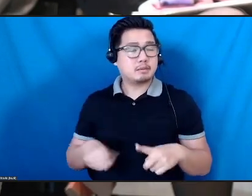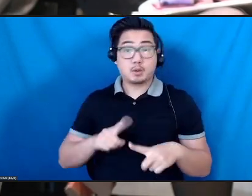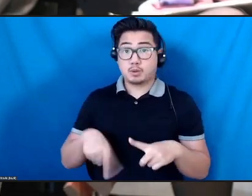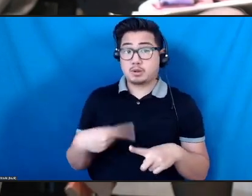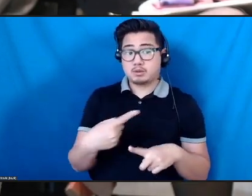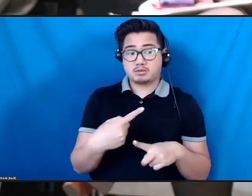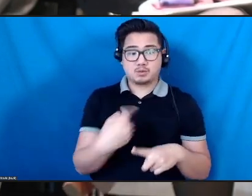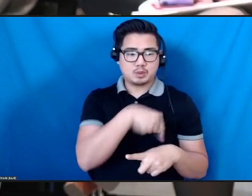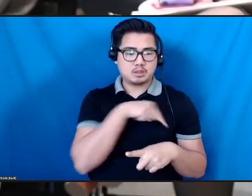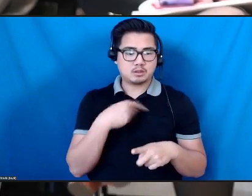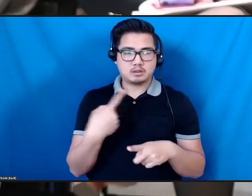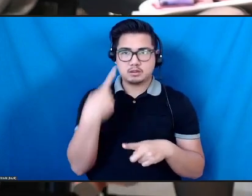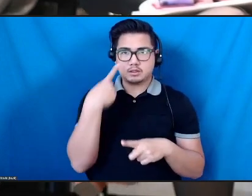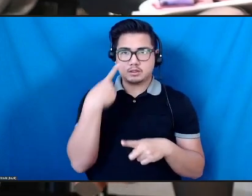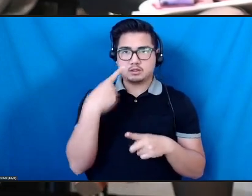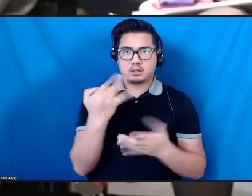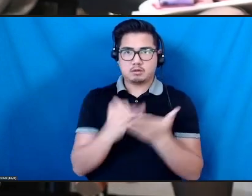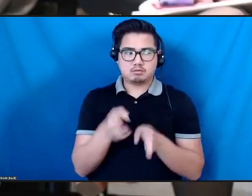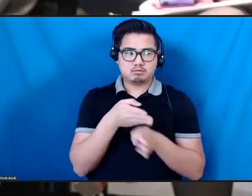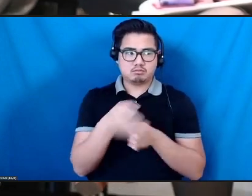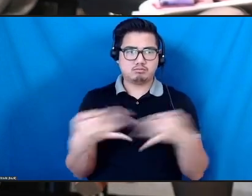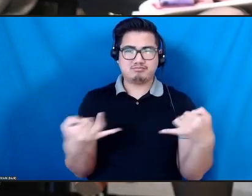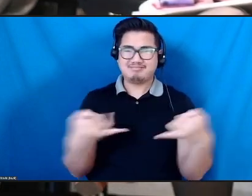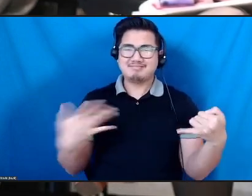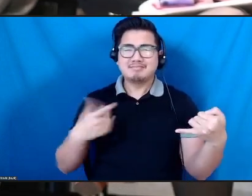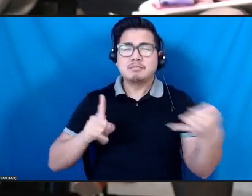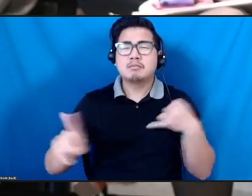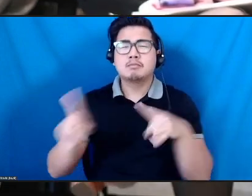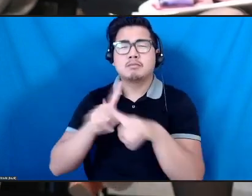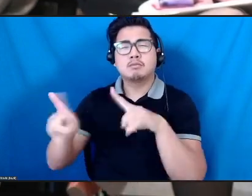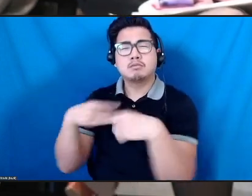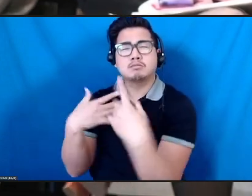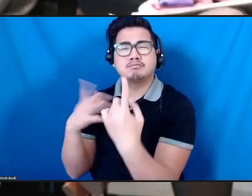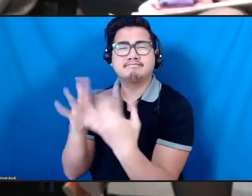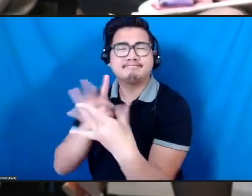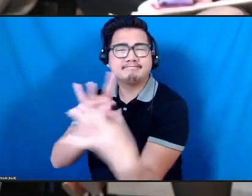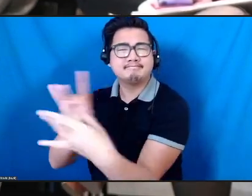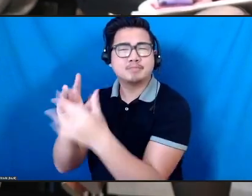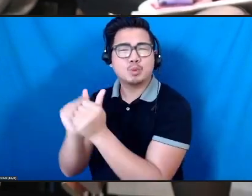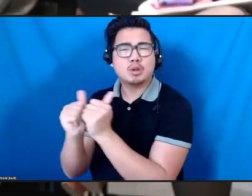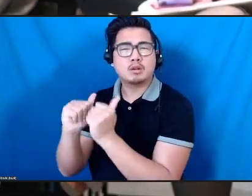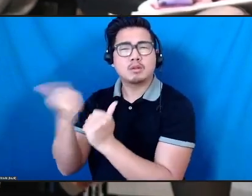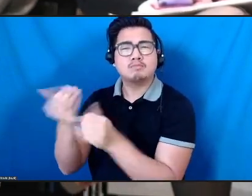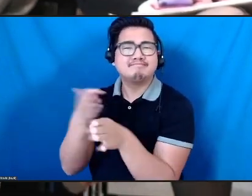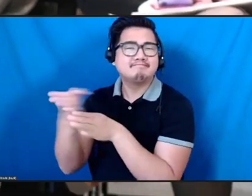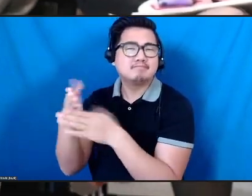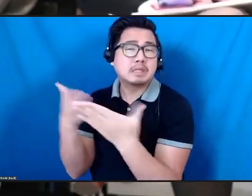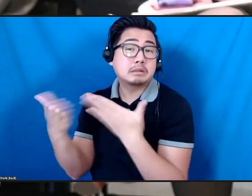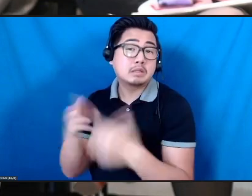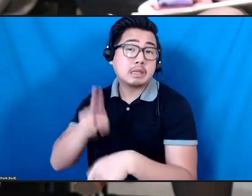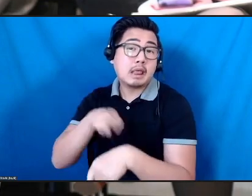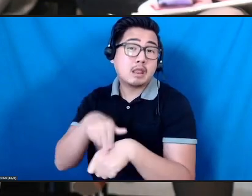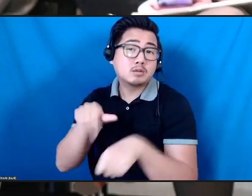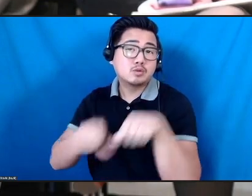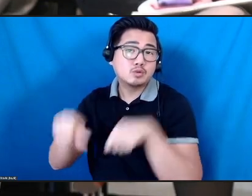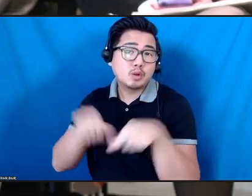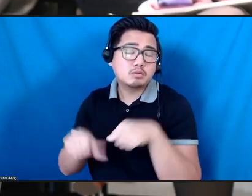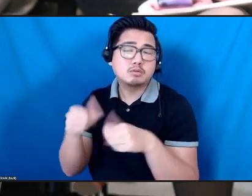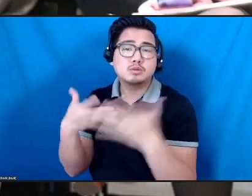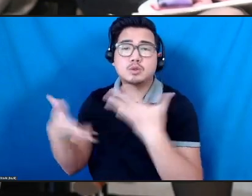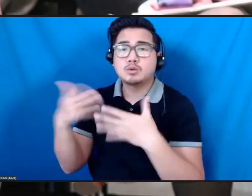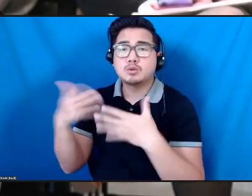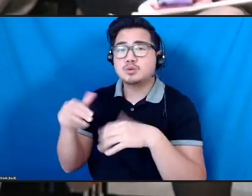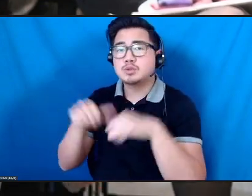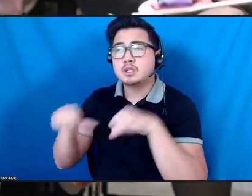relationships with other sectors, both within an institution, whether it's with the natural sciences or the social sciences, or whether it's with